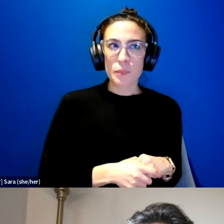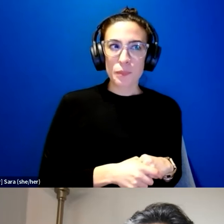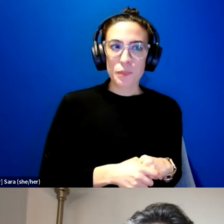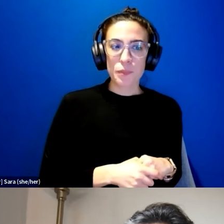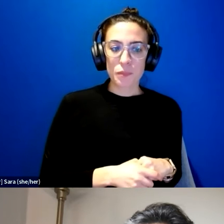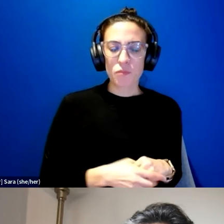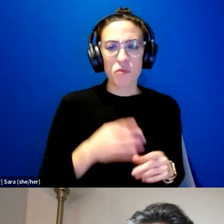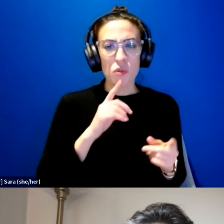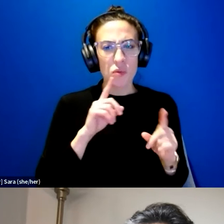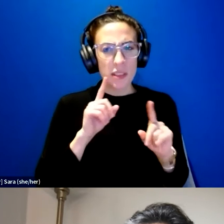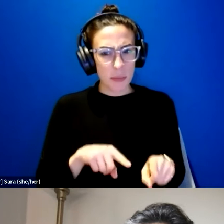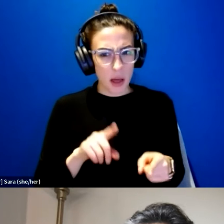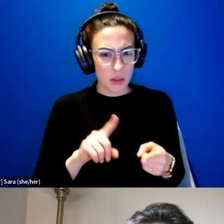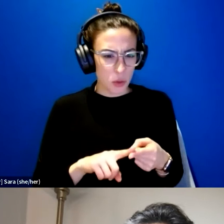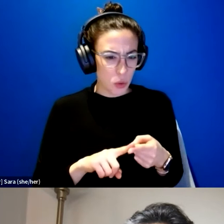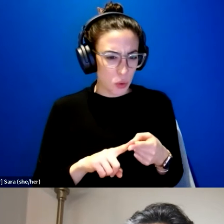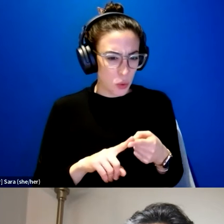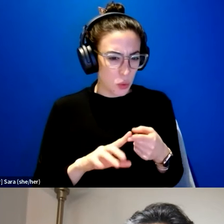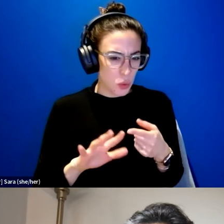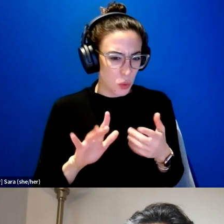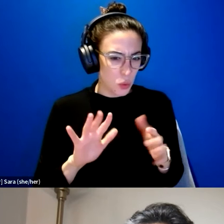Response to different specifics?